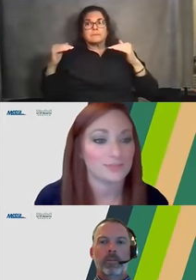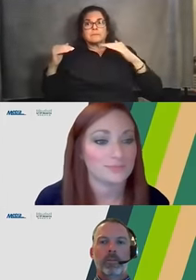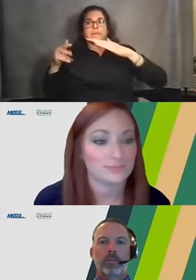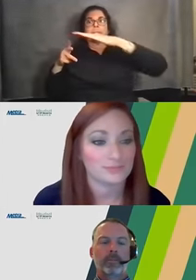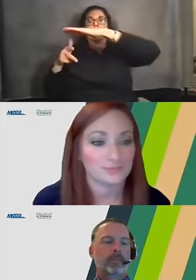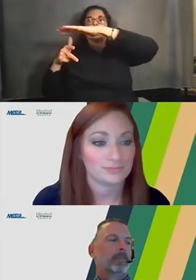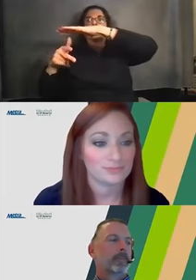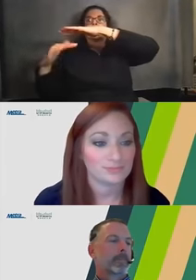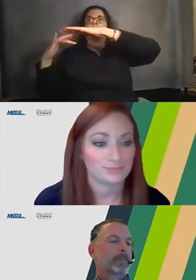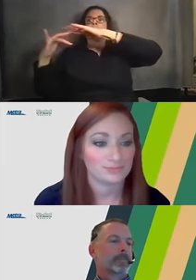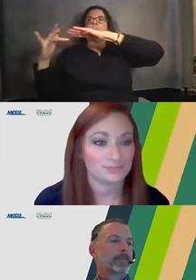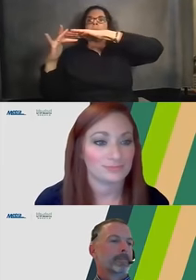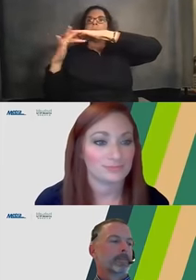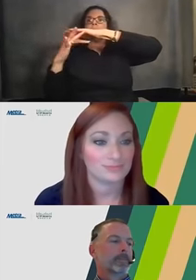considered.